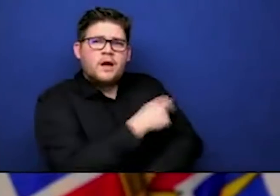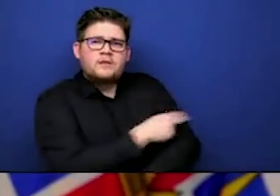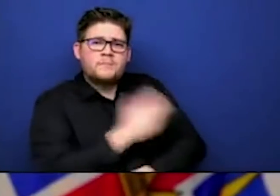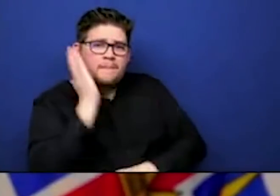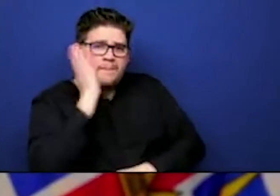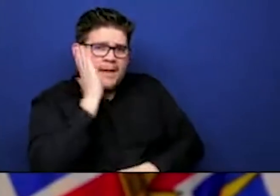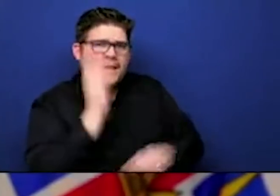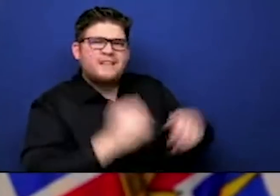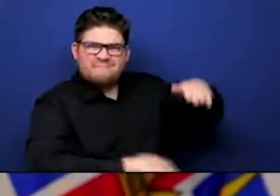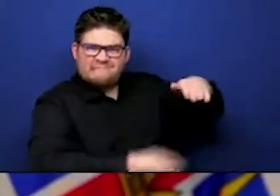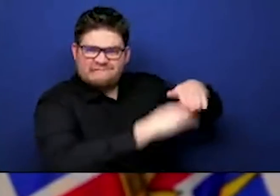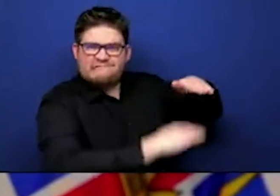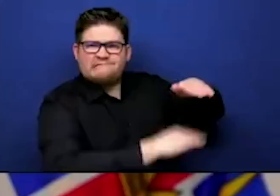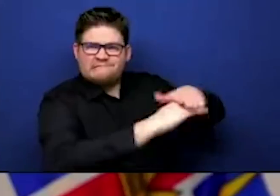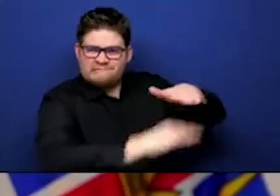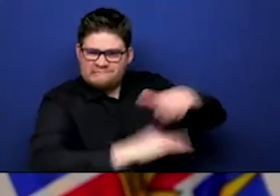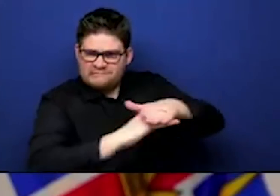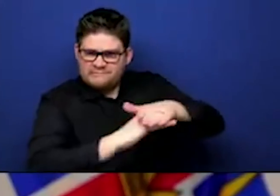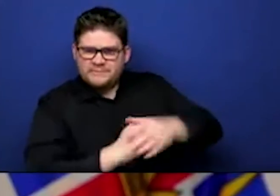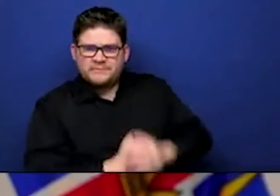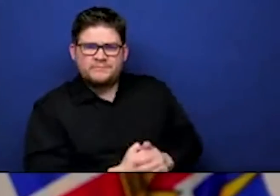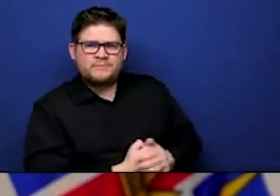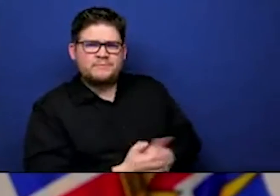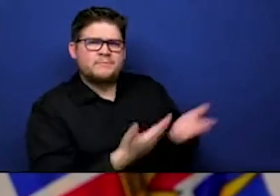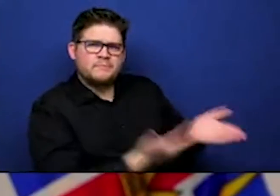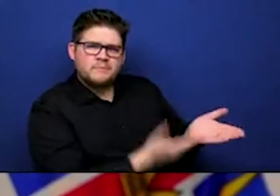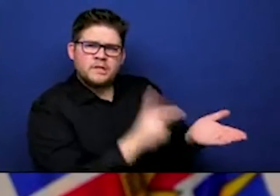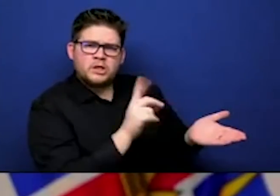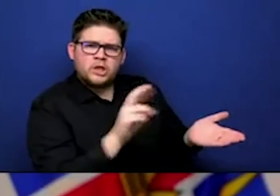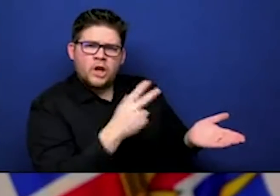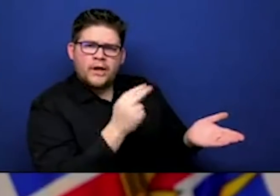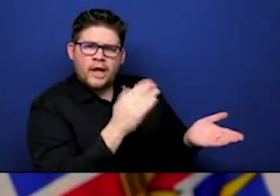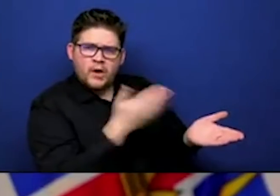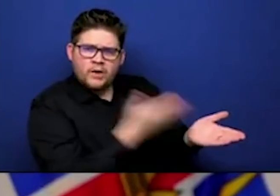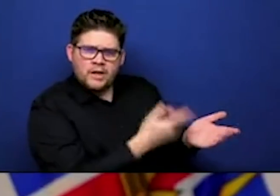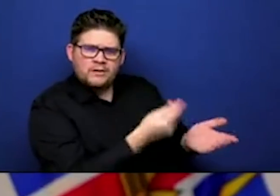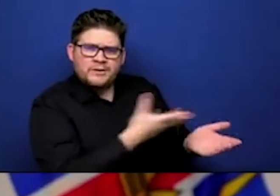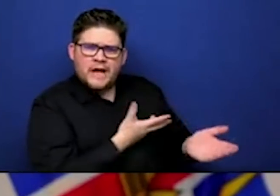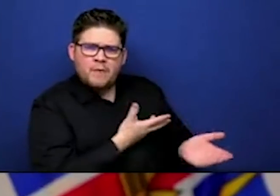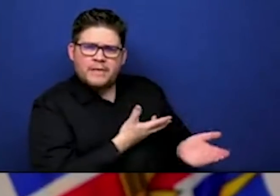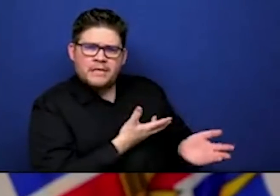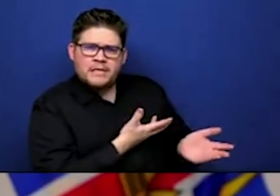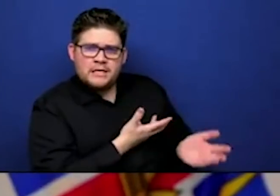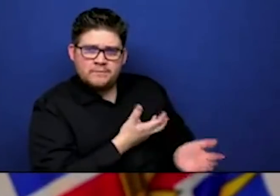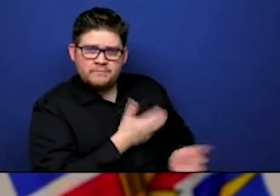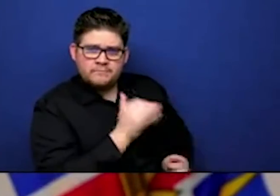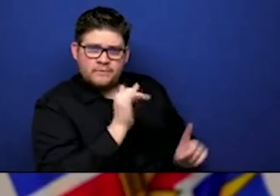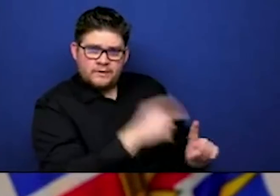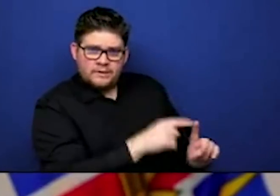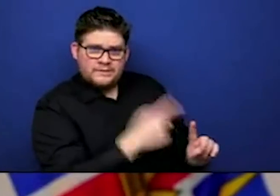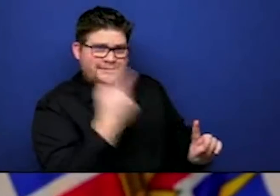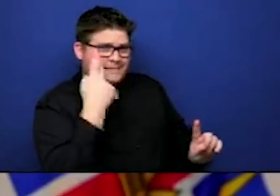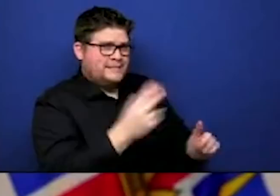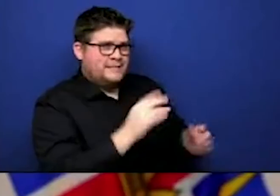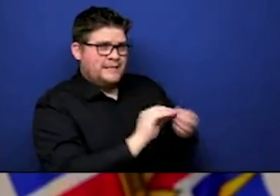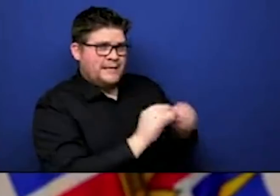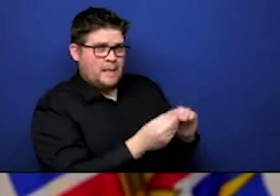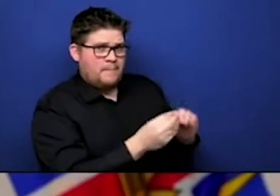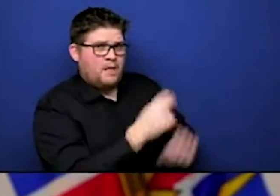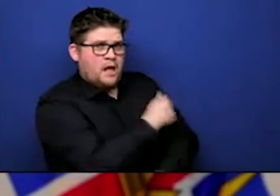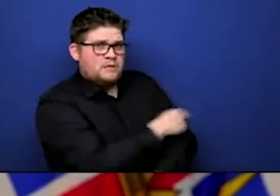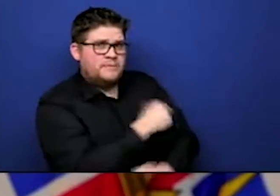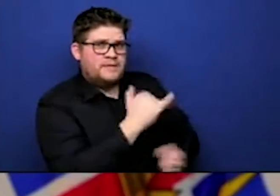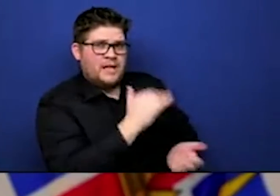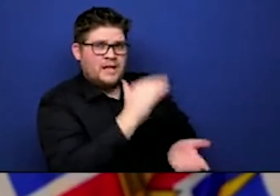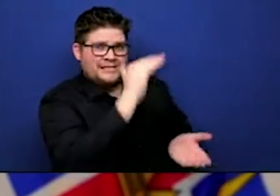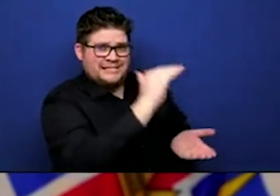Henry, if you can comment on the fact that we're now seeing this impact in hospitals. What is your